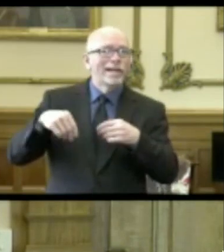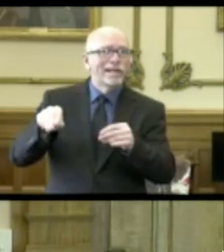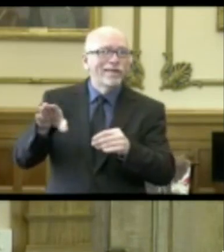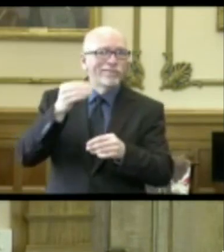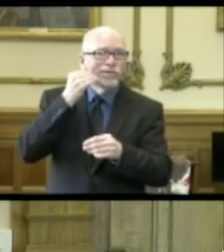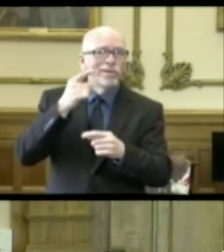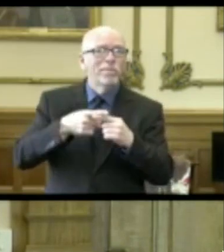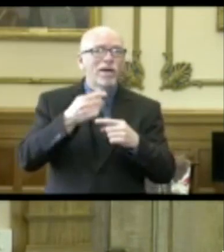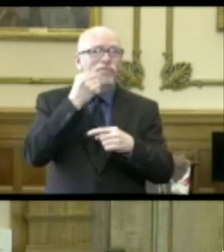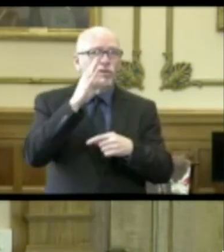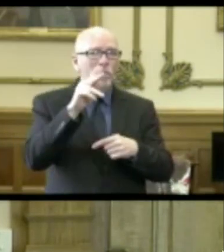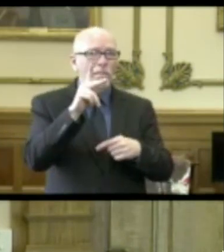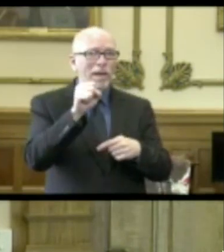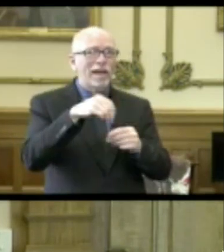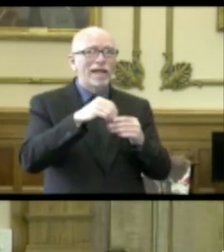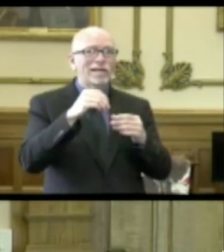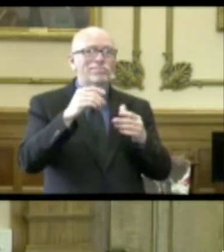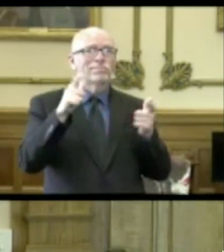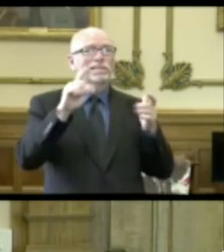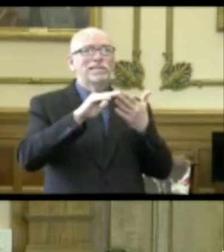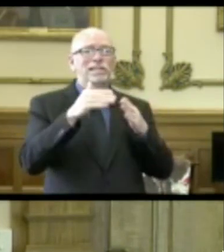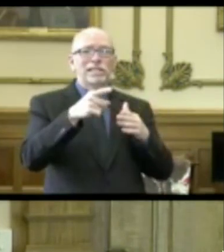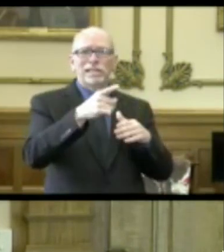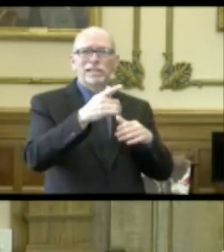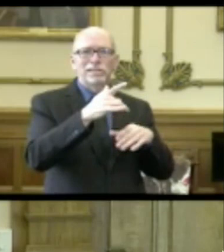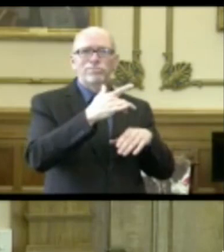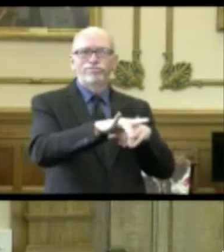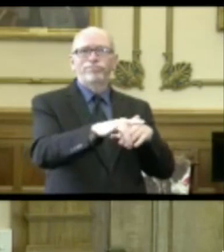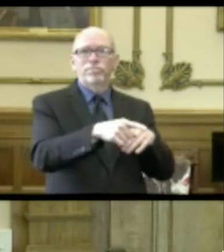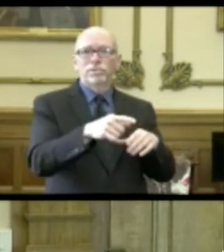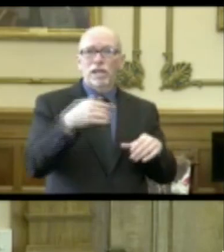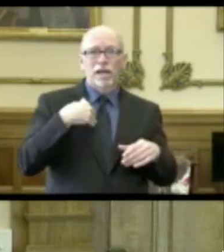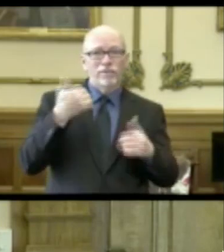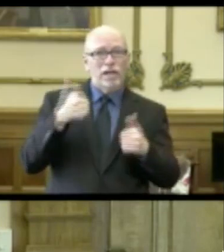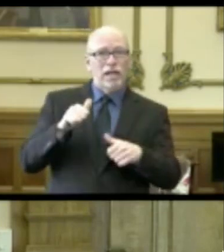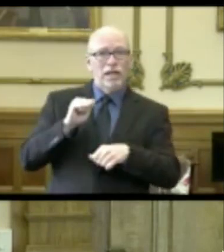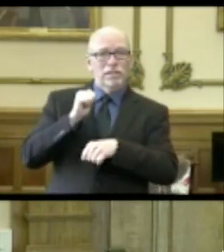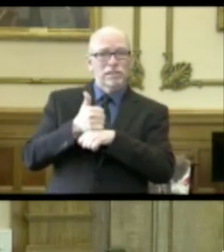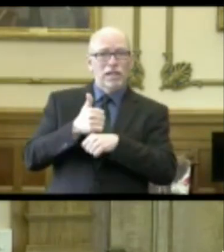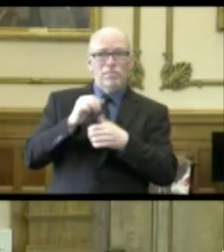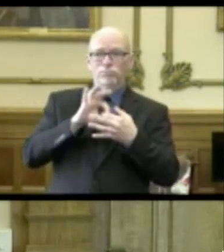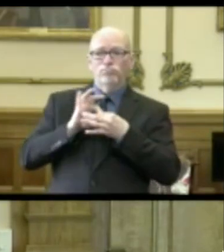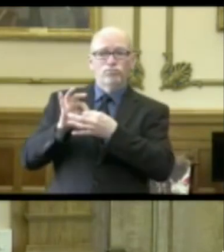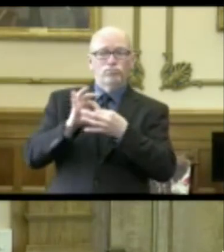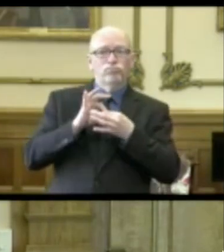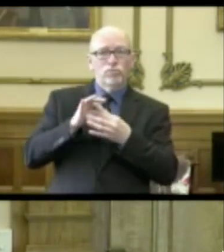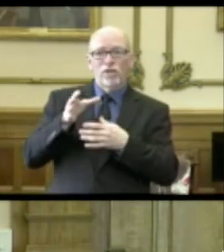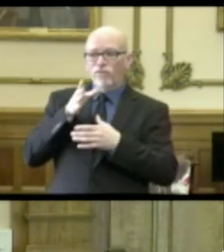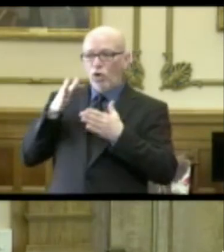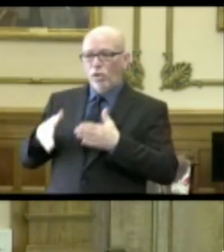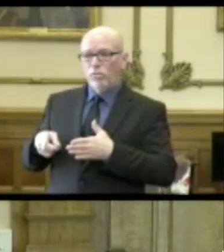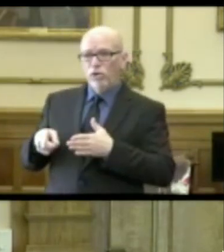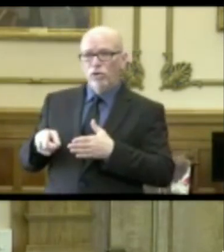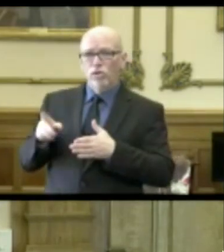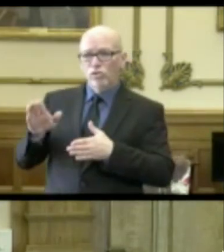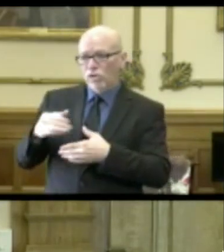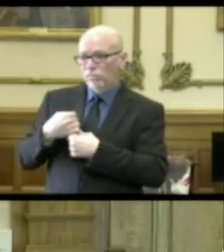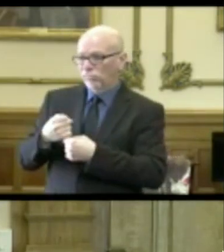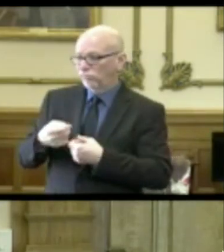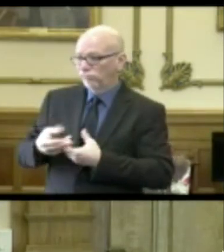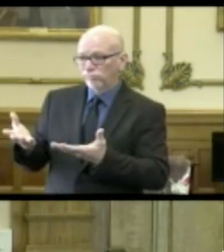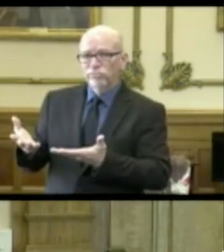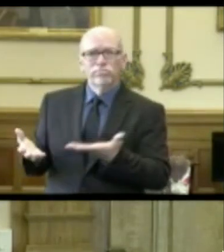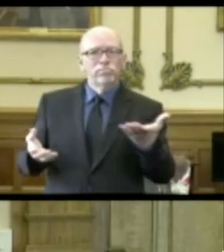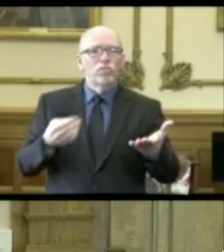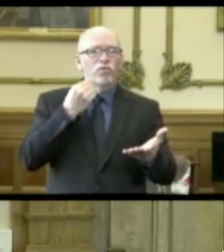food banks in urban areas going empty. Is there any state effort to coordinate farmers with their product with maybe food